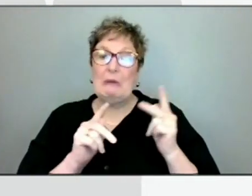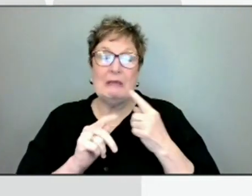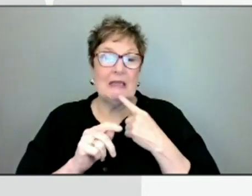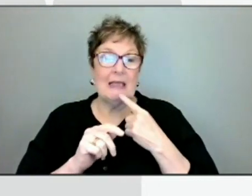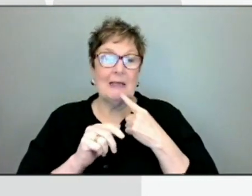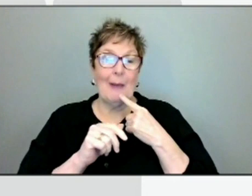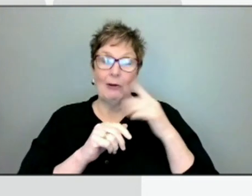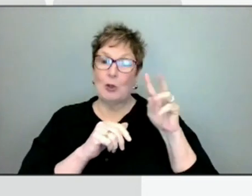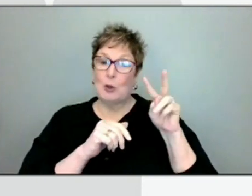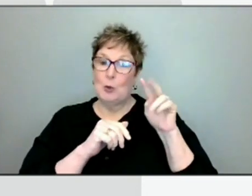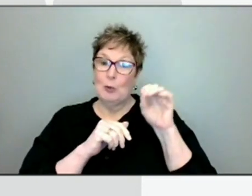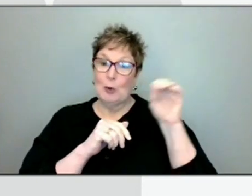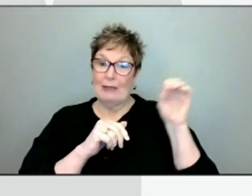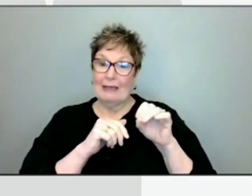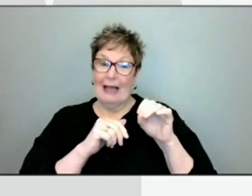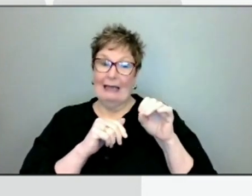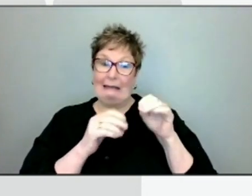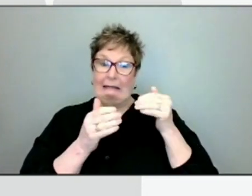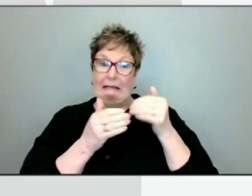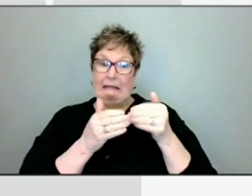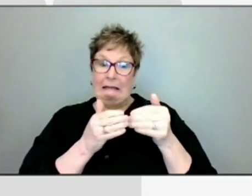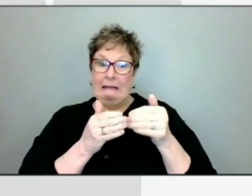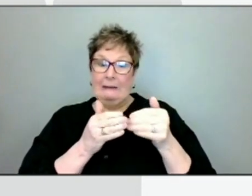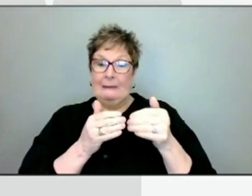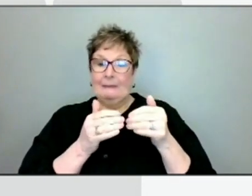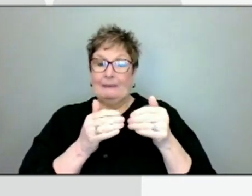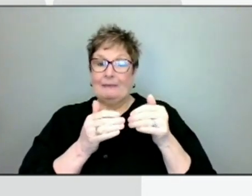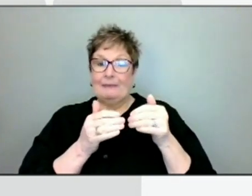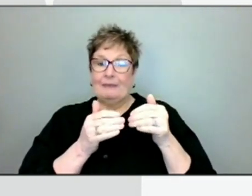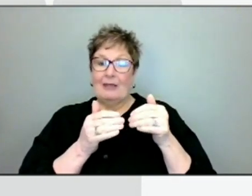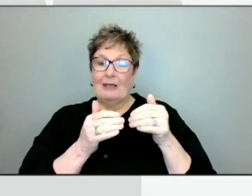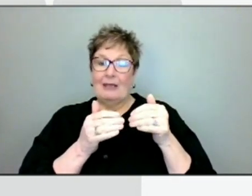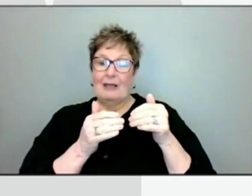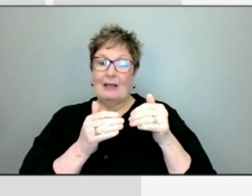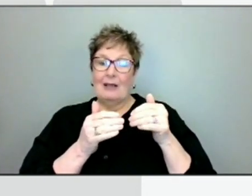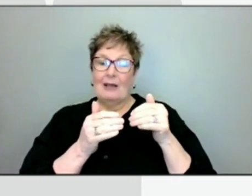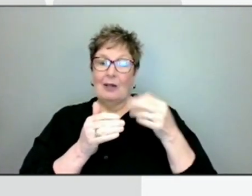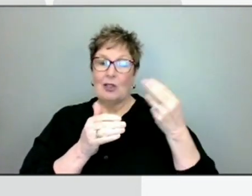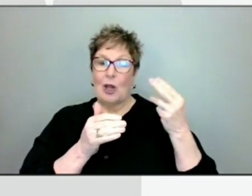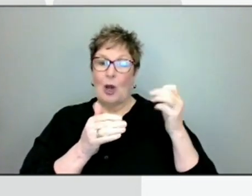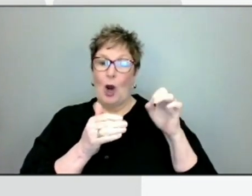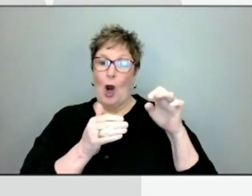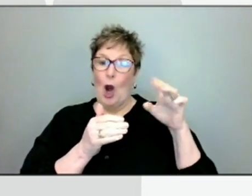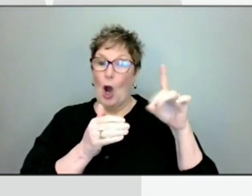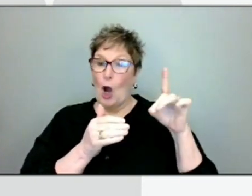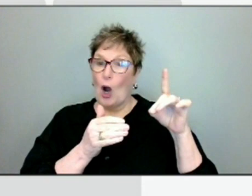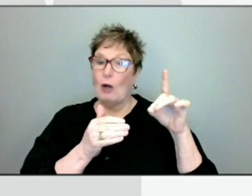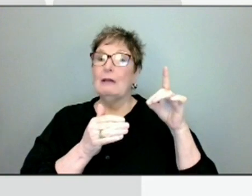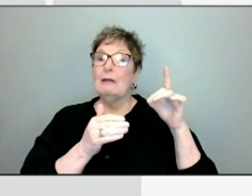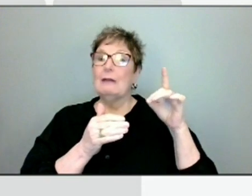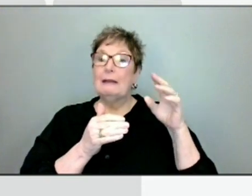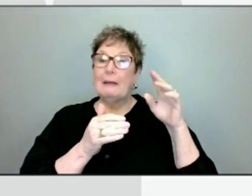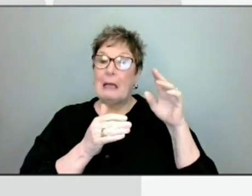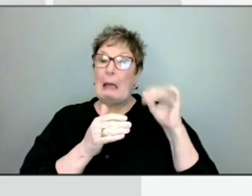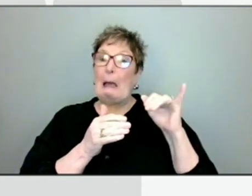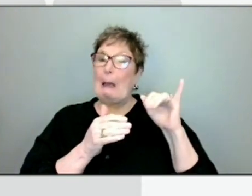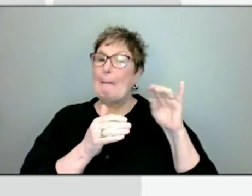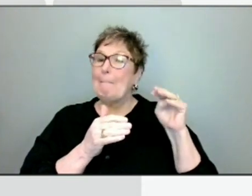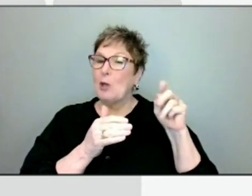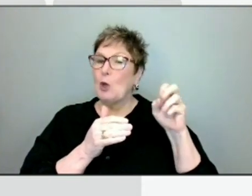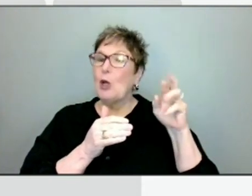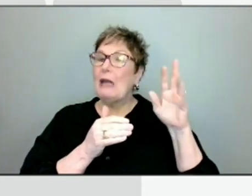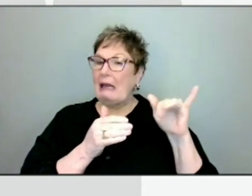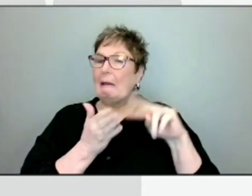% away from being what would be classified as herd immunity. So what will it take for the mask mandate to